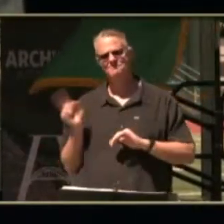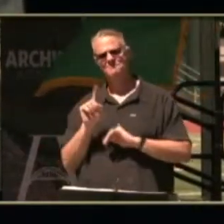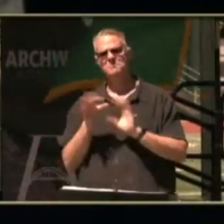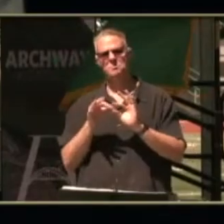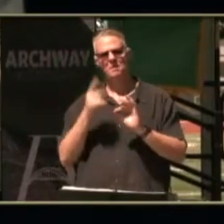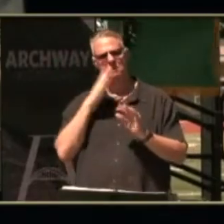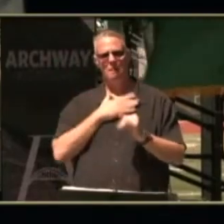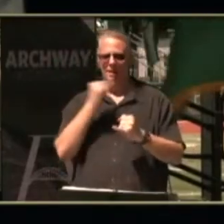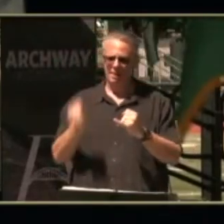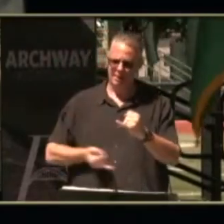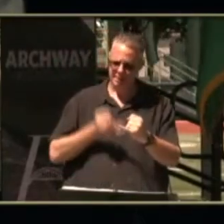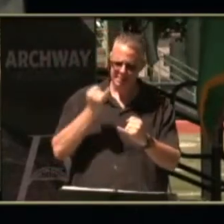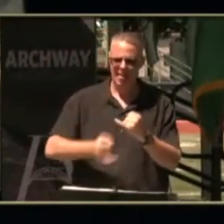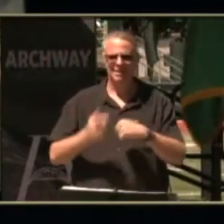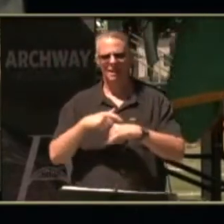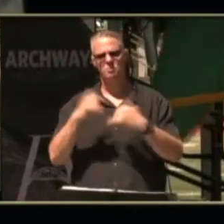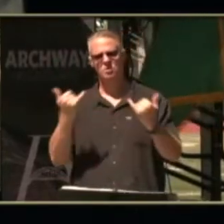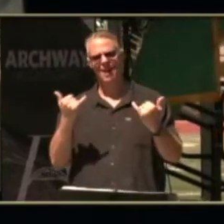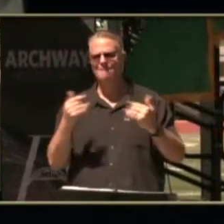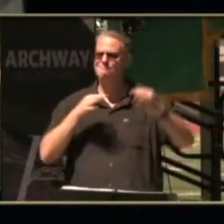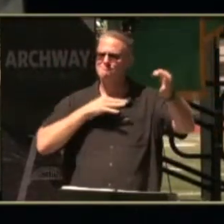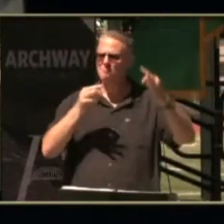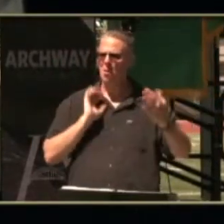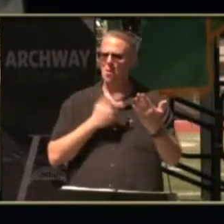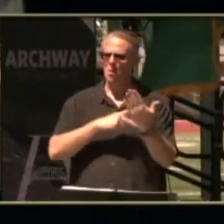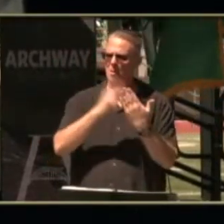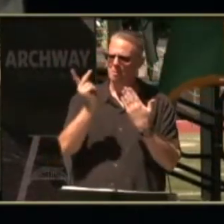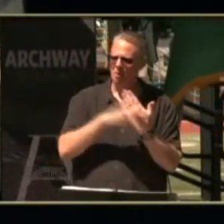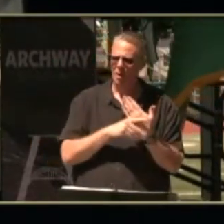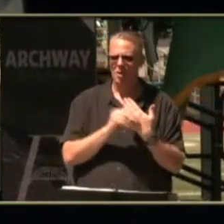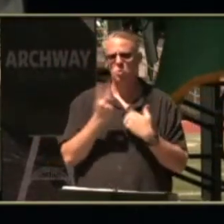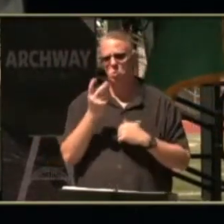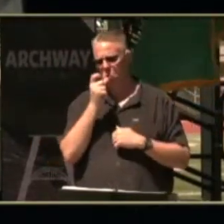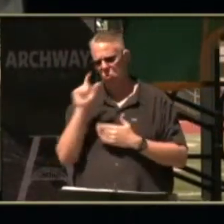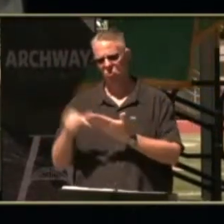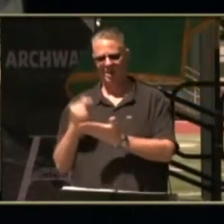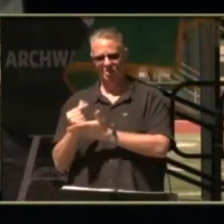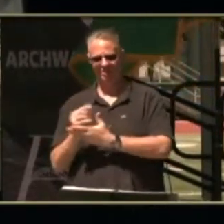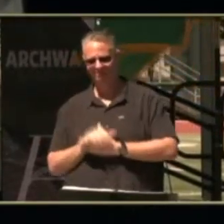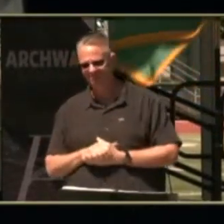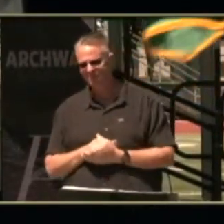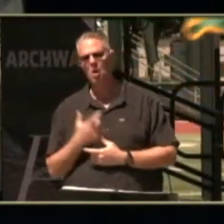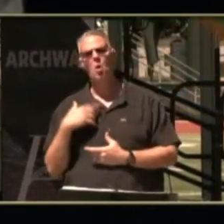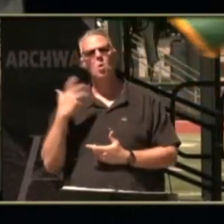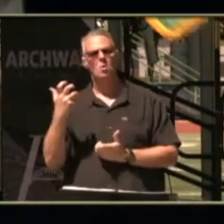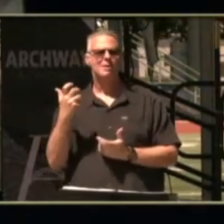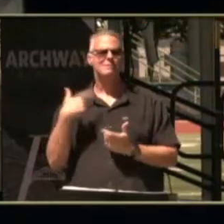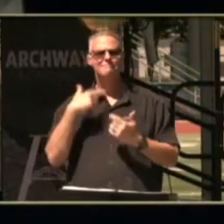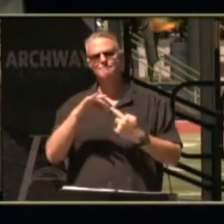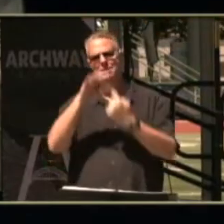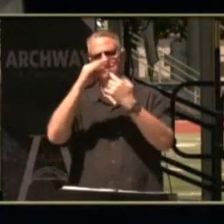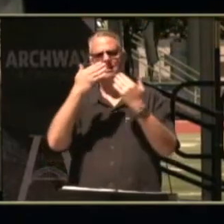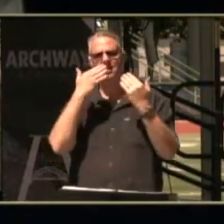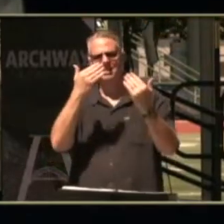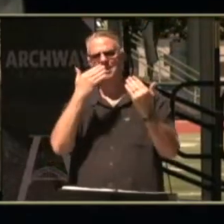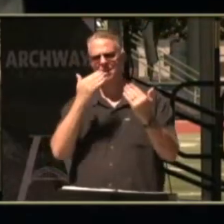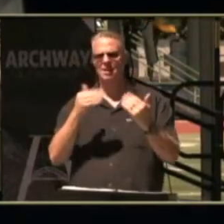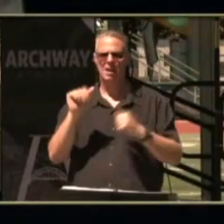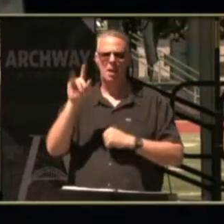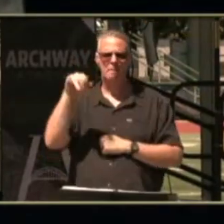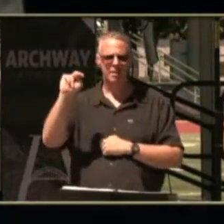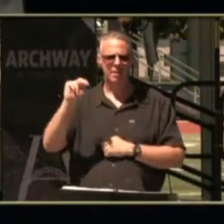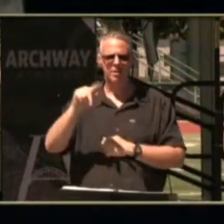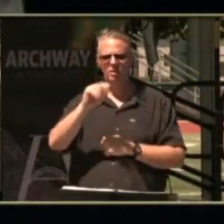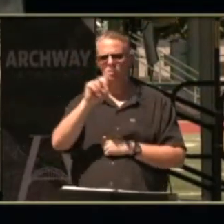my last time today and talk about our program and two of our completers i'd also like to give special thanks to our administrator